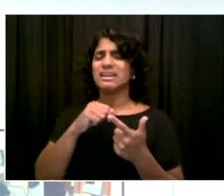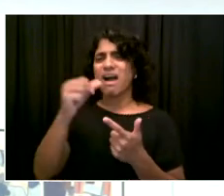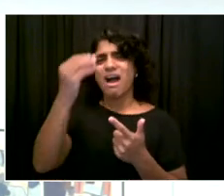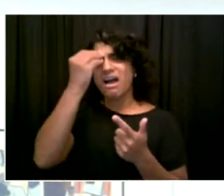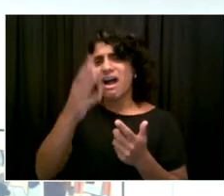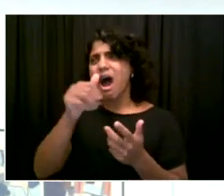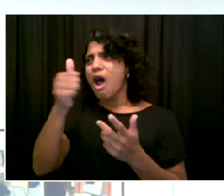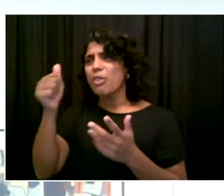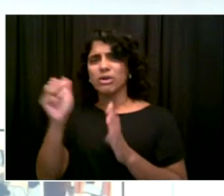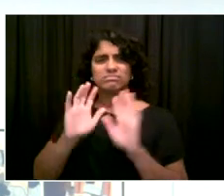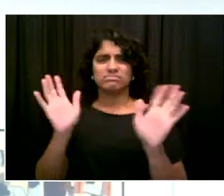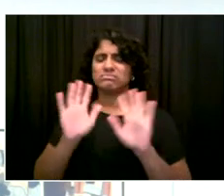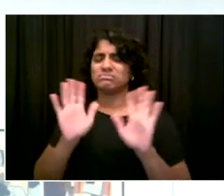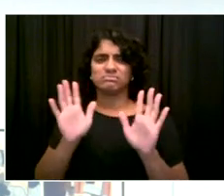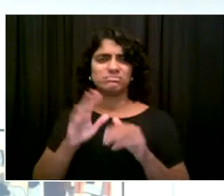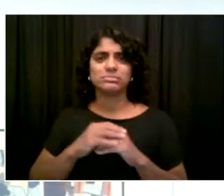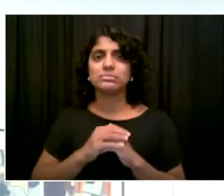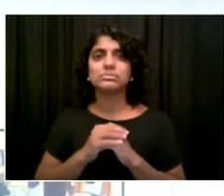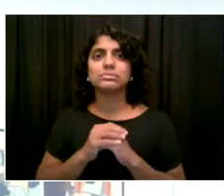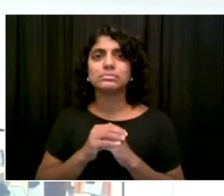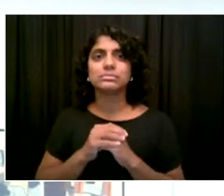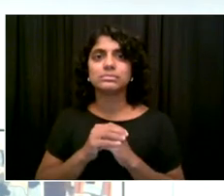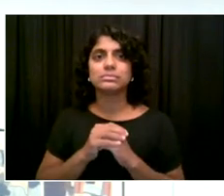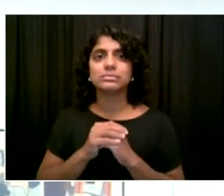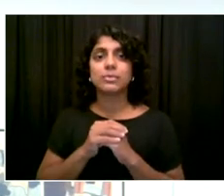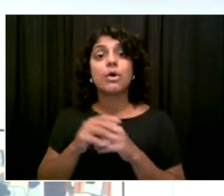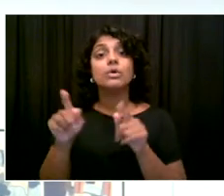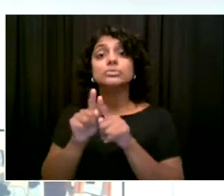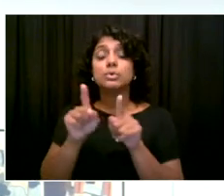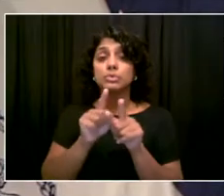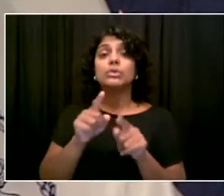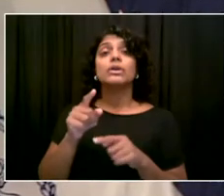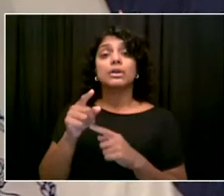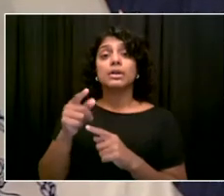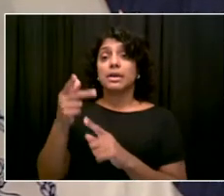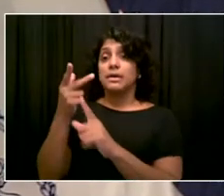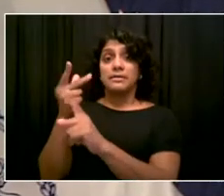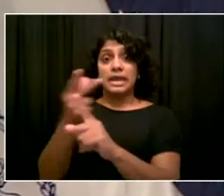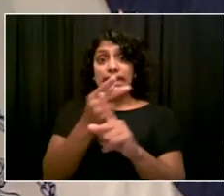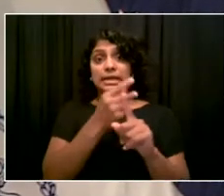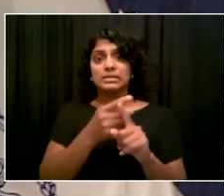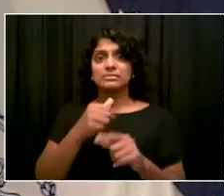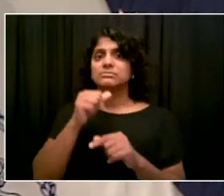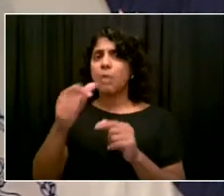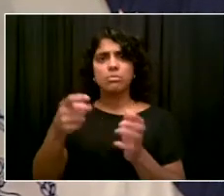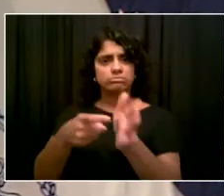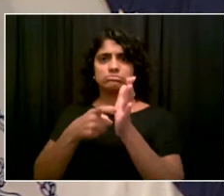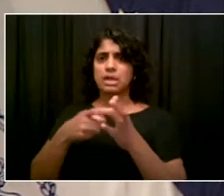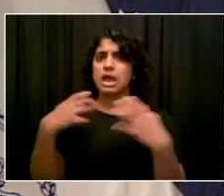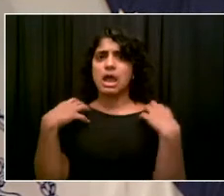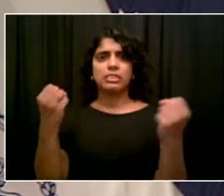is also not required to get vaccinated. Thank you. Very, very, very good points. Thank you. Go ahead, Juliette.